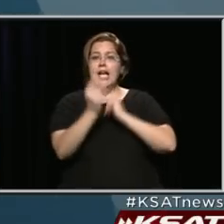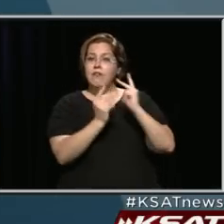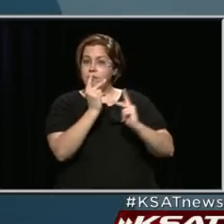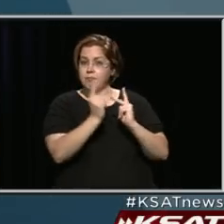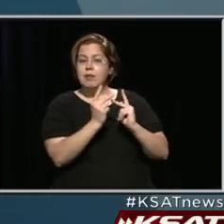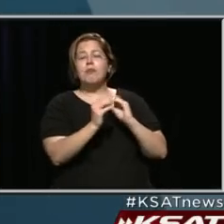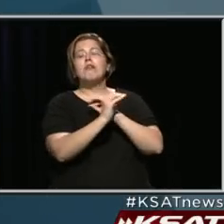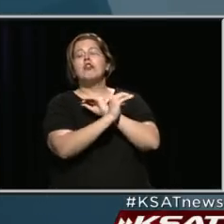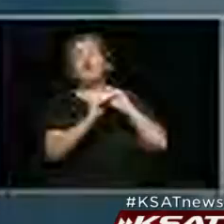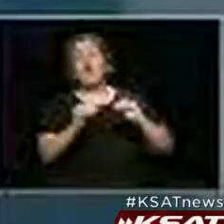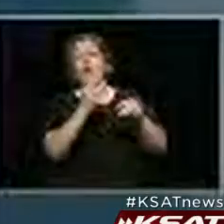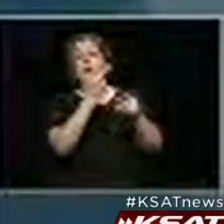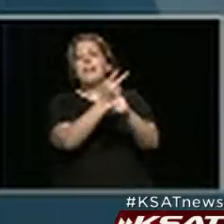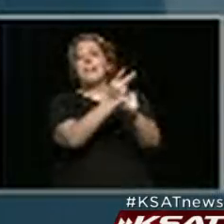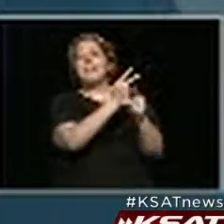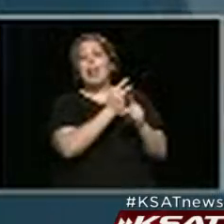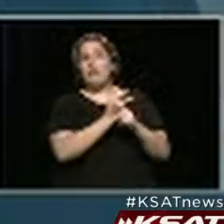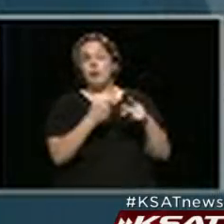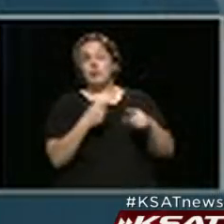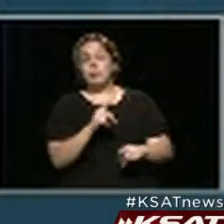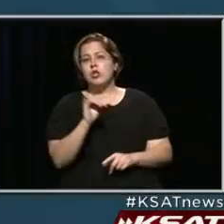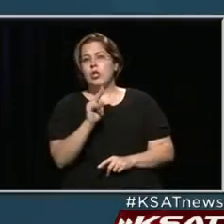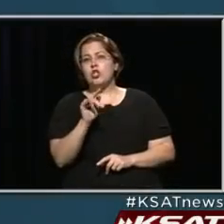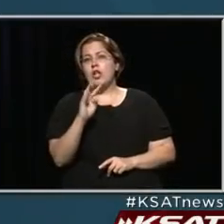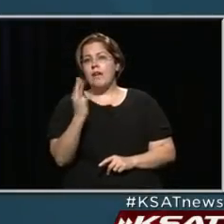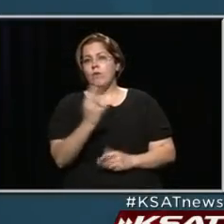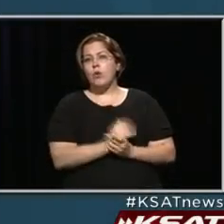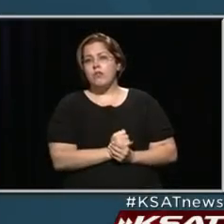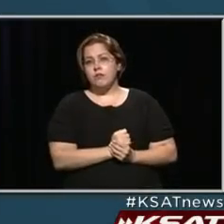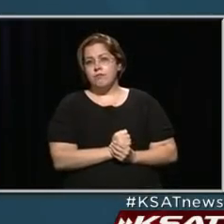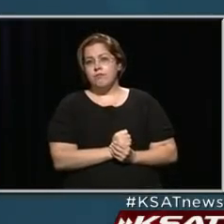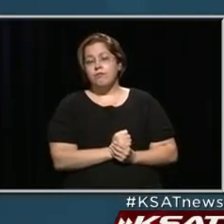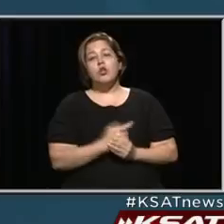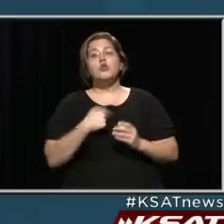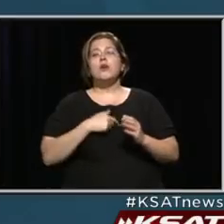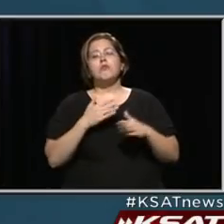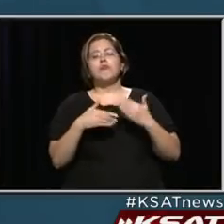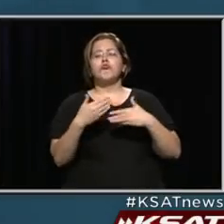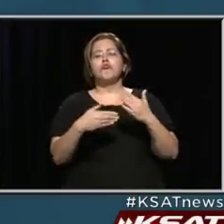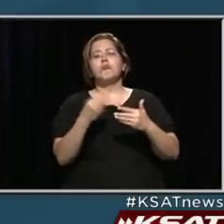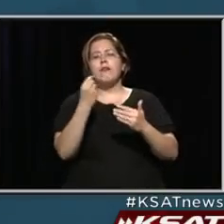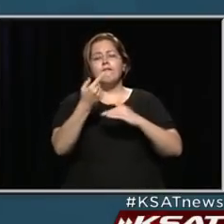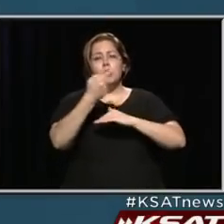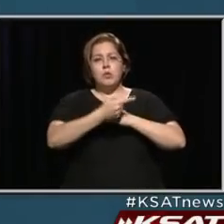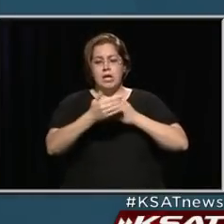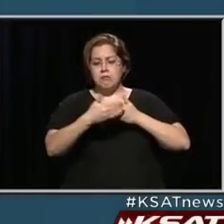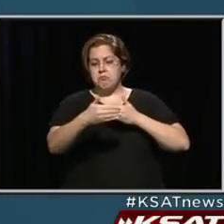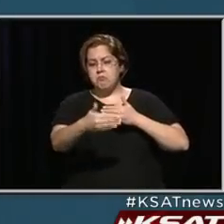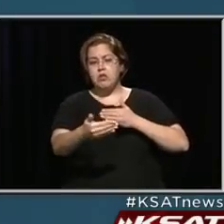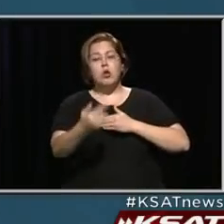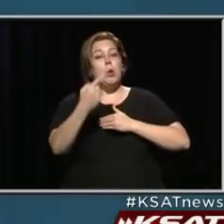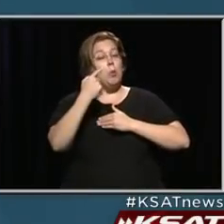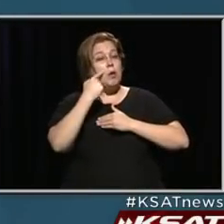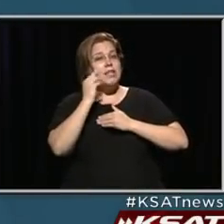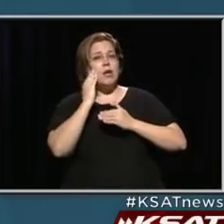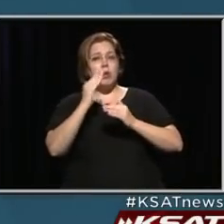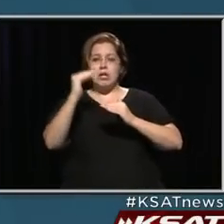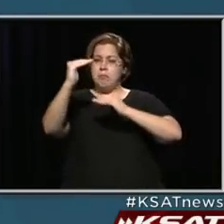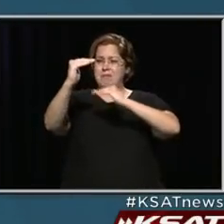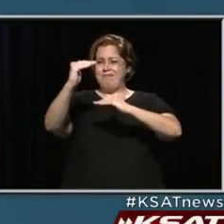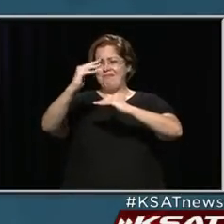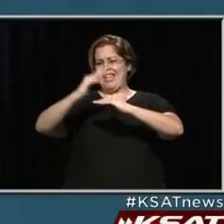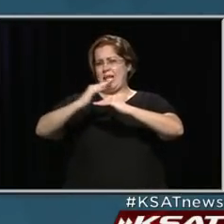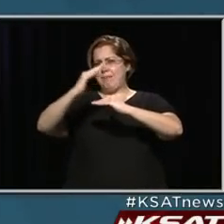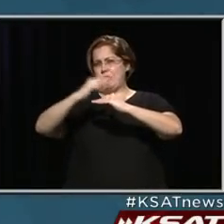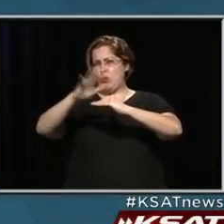exercise no precautions over the 4th of July. So as we move along over the next few days, we think we're going to be somewhere in between that